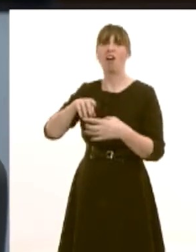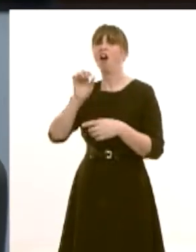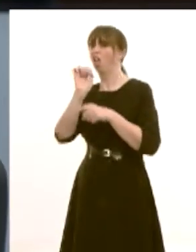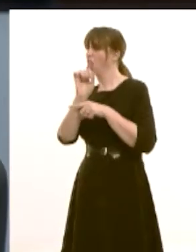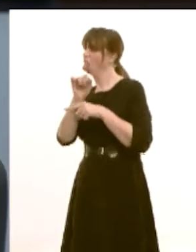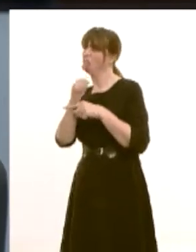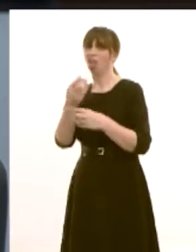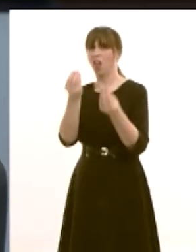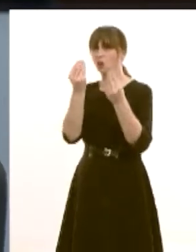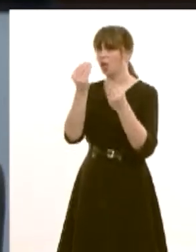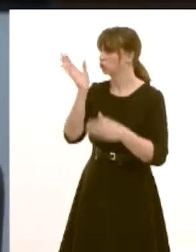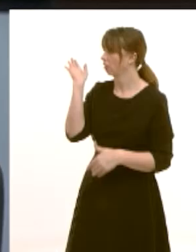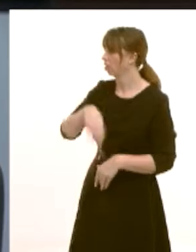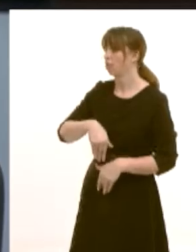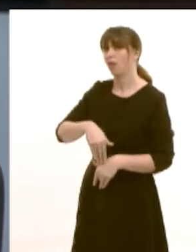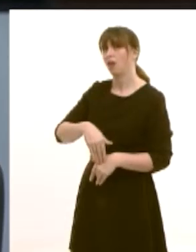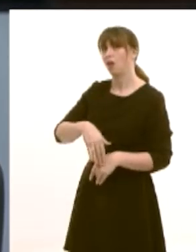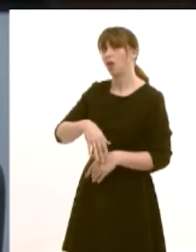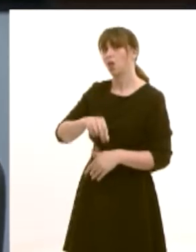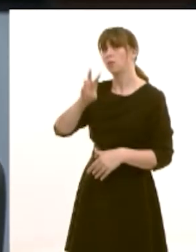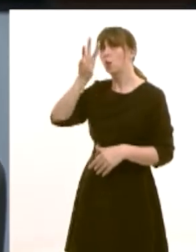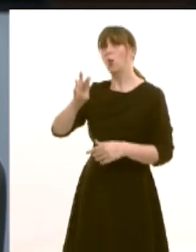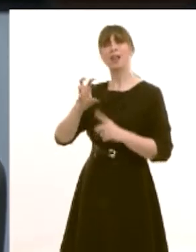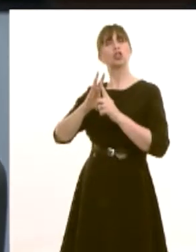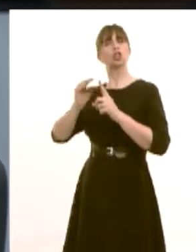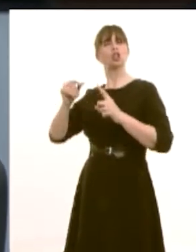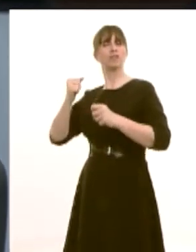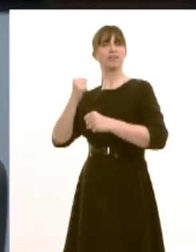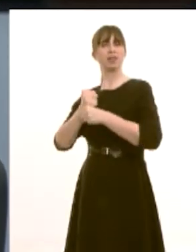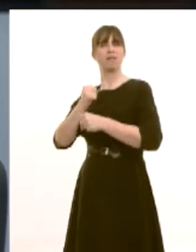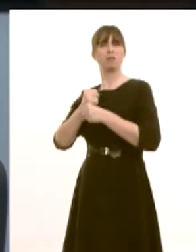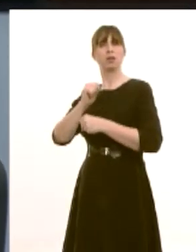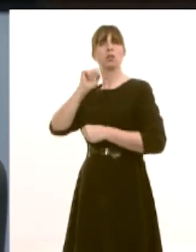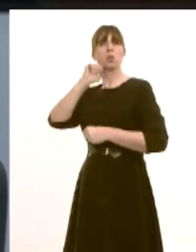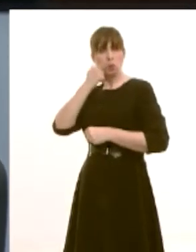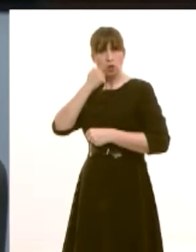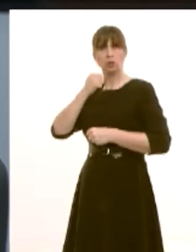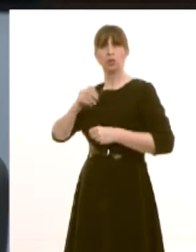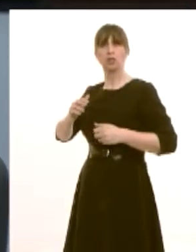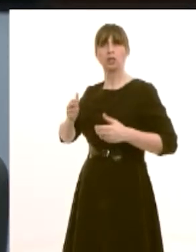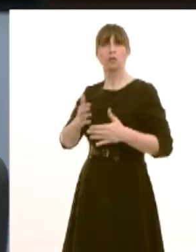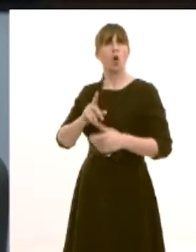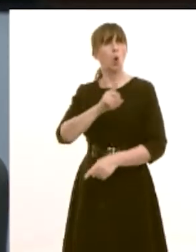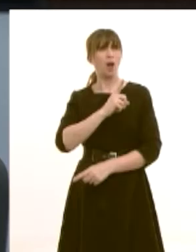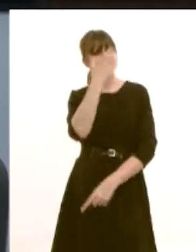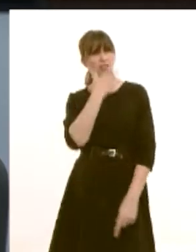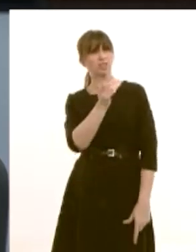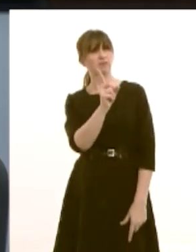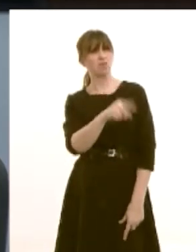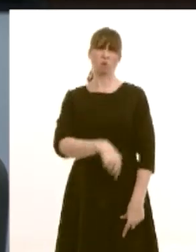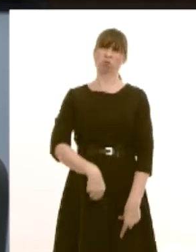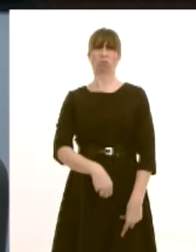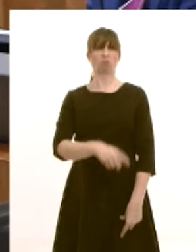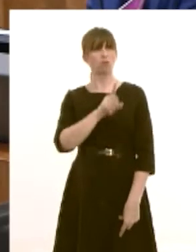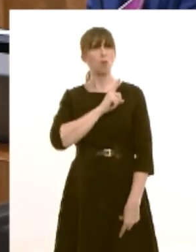system of young people a welsh conservative government would see the introduction of i don't know why you're looking puzzled these